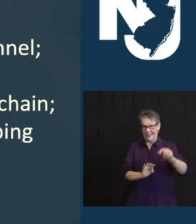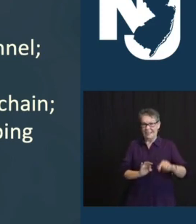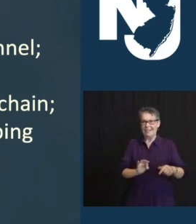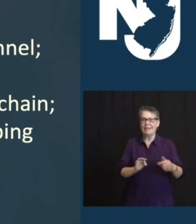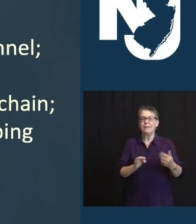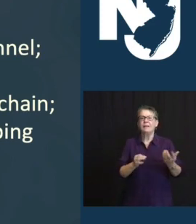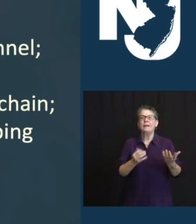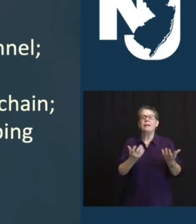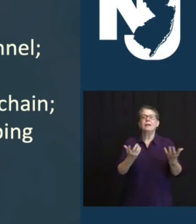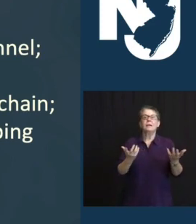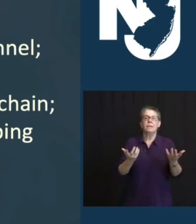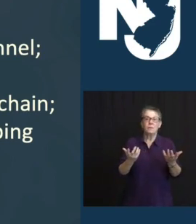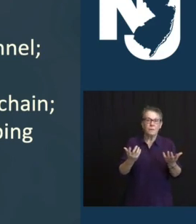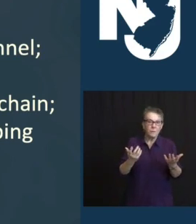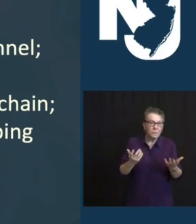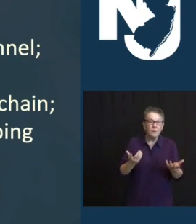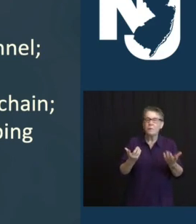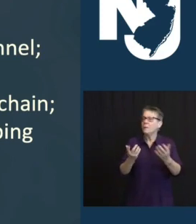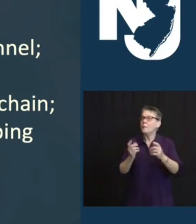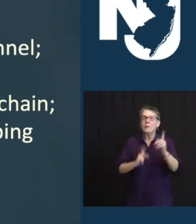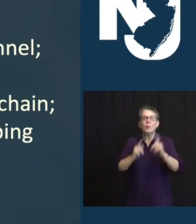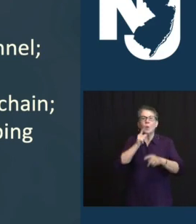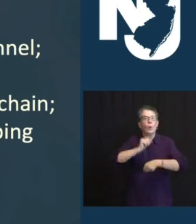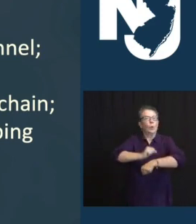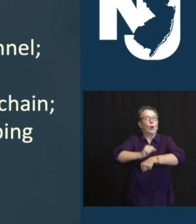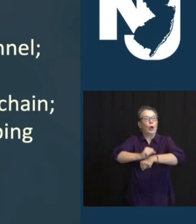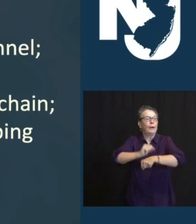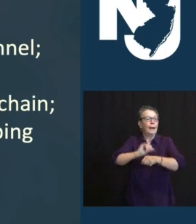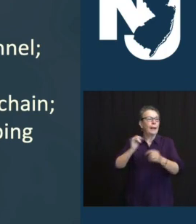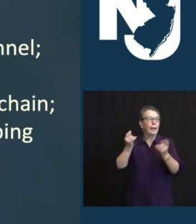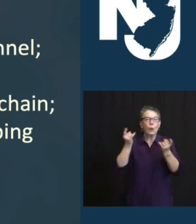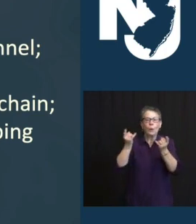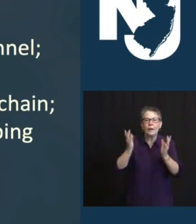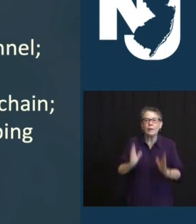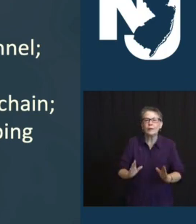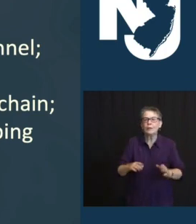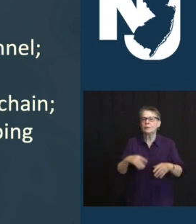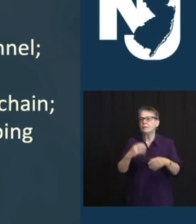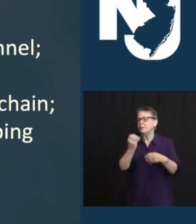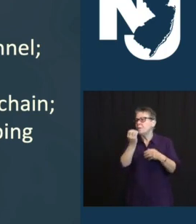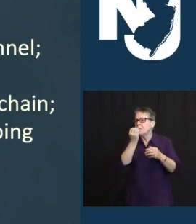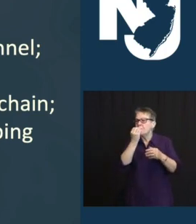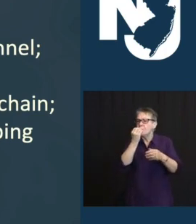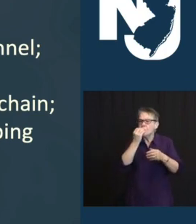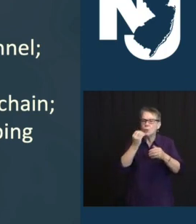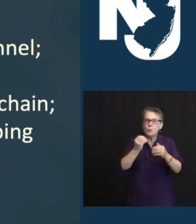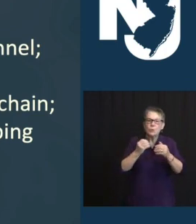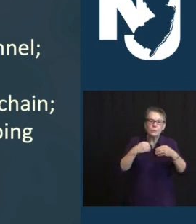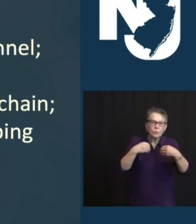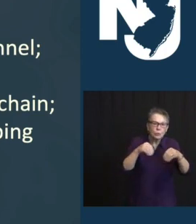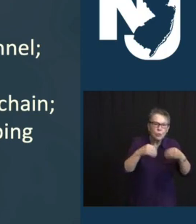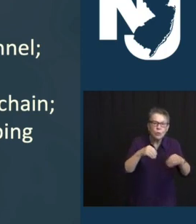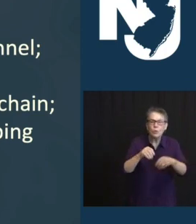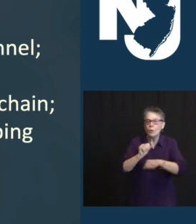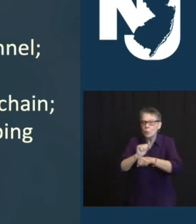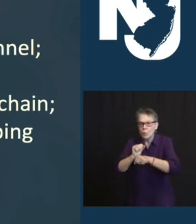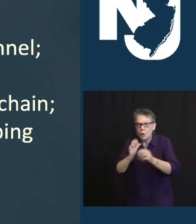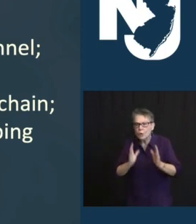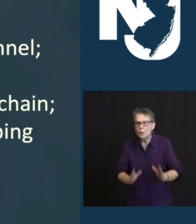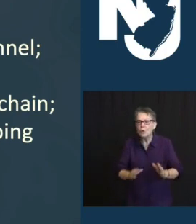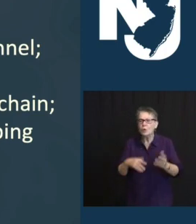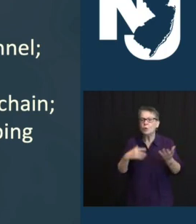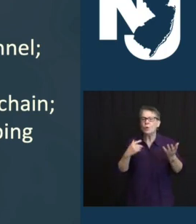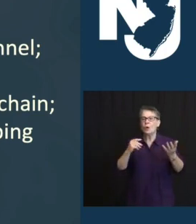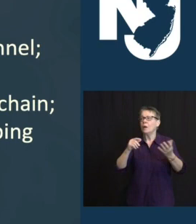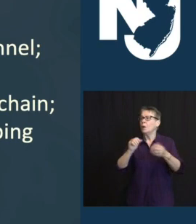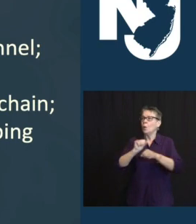RESTAURANT, FOOD PROCESSING AND DISTRIBUTION INDUSTRIES, GROCERY PERSONNEL, WAREHOUSE WORKERS, AND I BELIEVE IT'S IN THAT CATEGORY WE